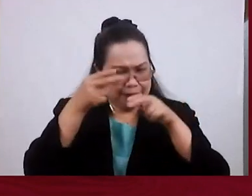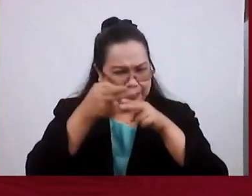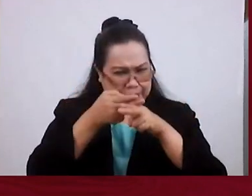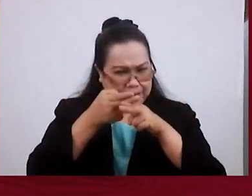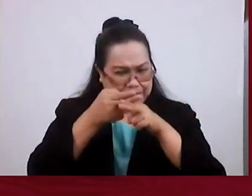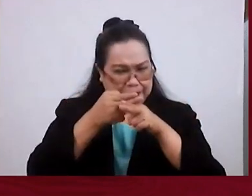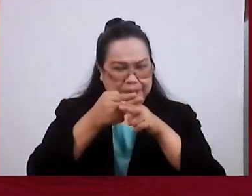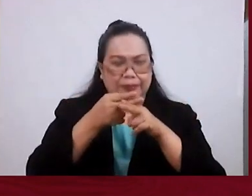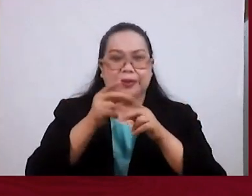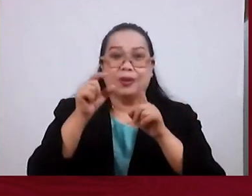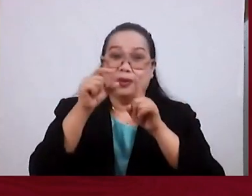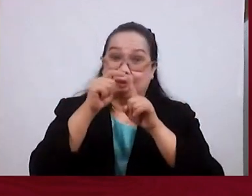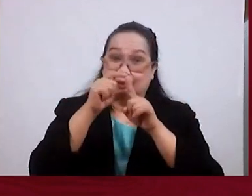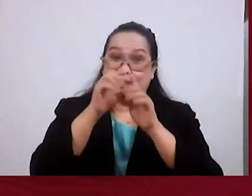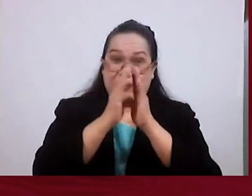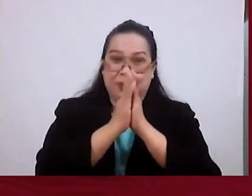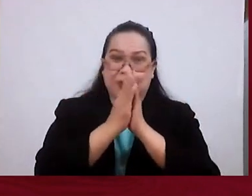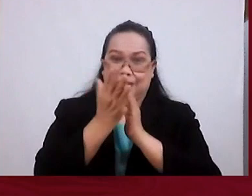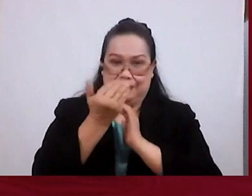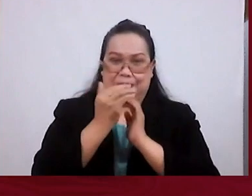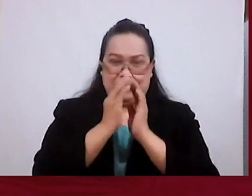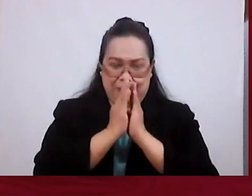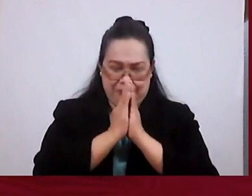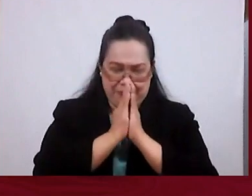just have a word of prayer with me.